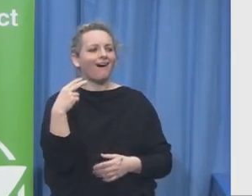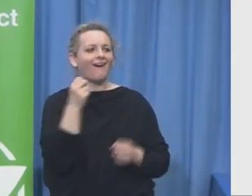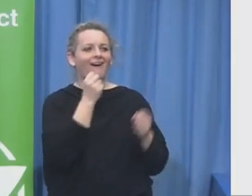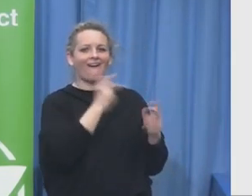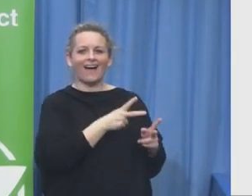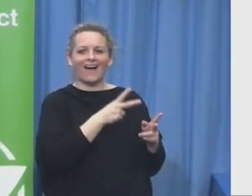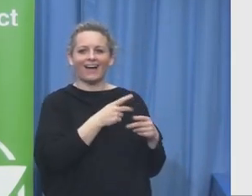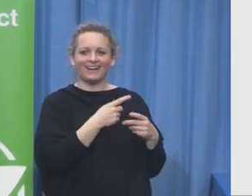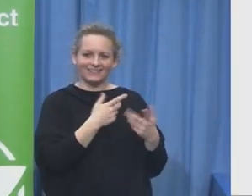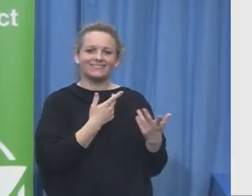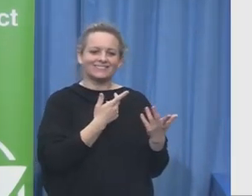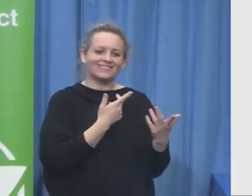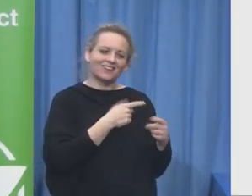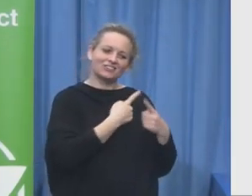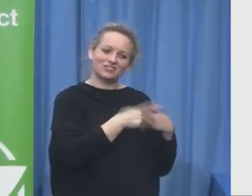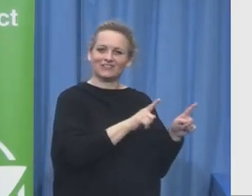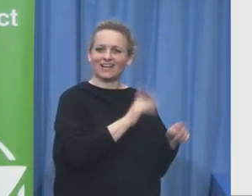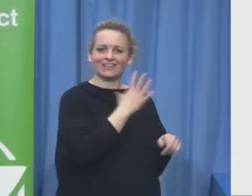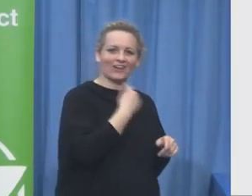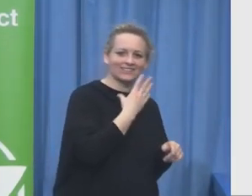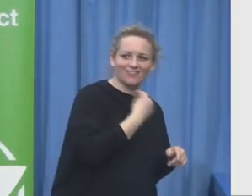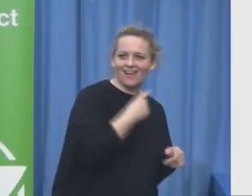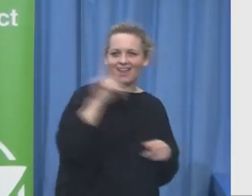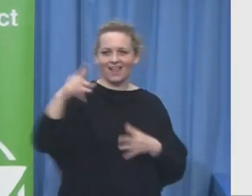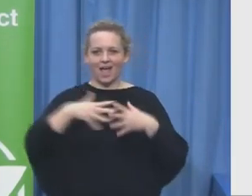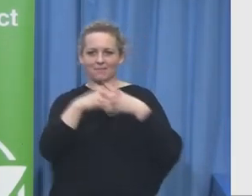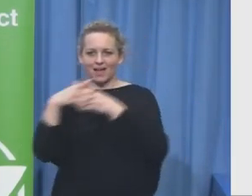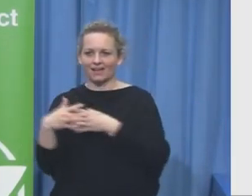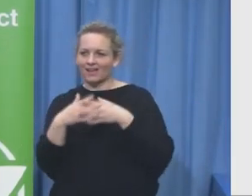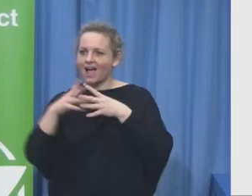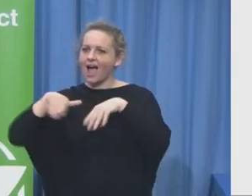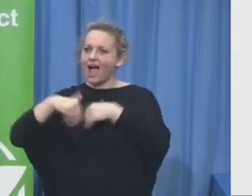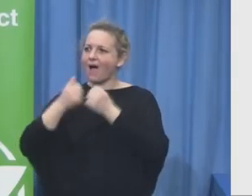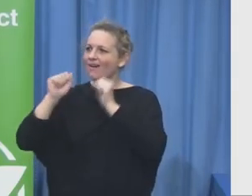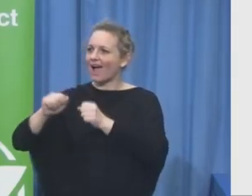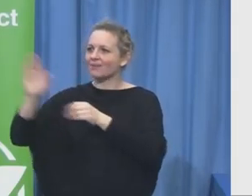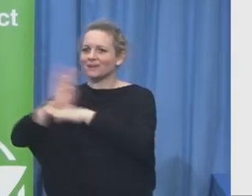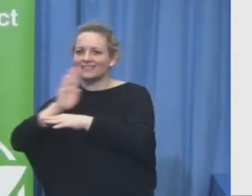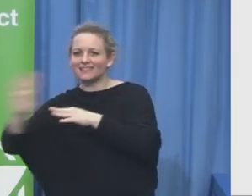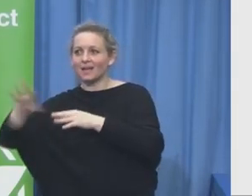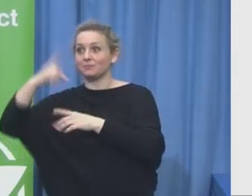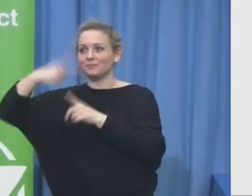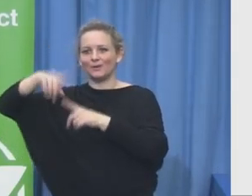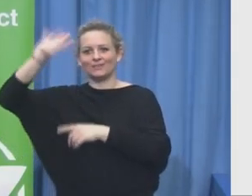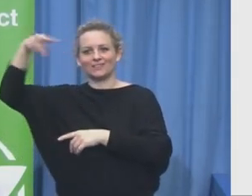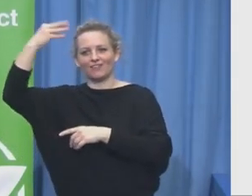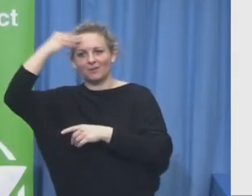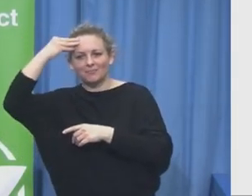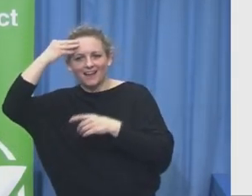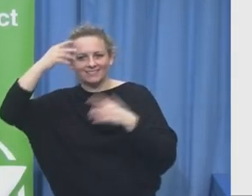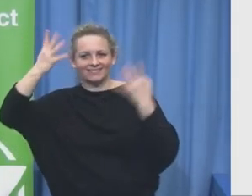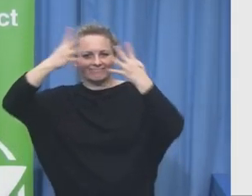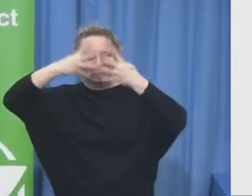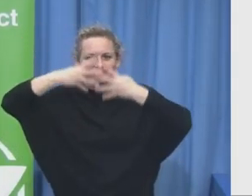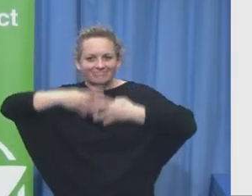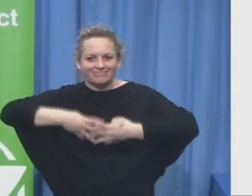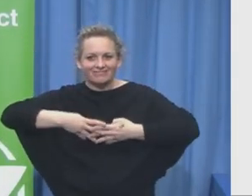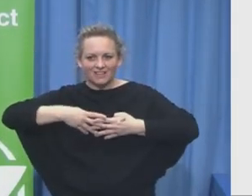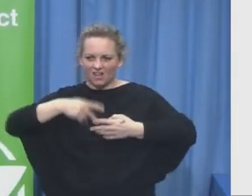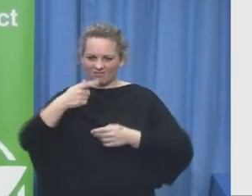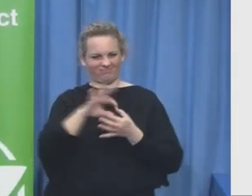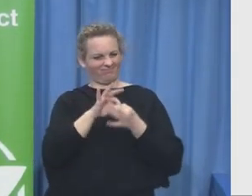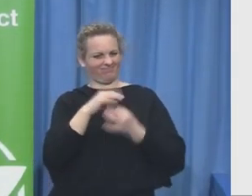sector they do need the philanthropists not just to bring funds which are important for itself but it's to bring the